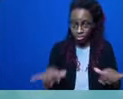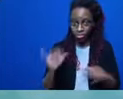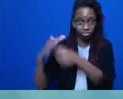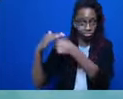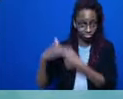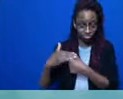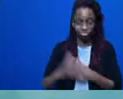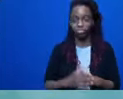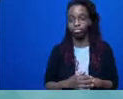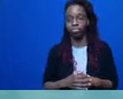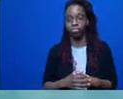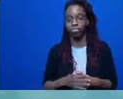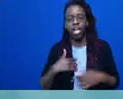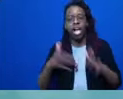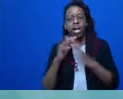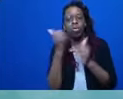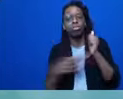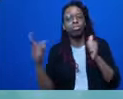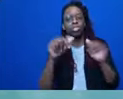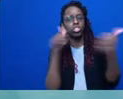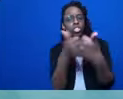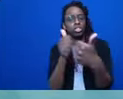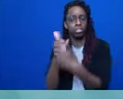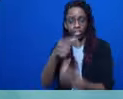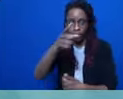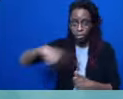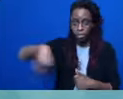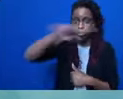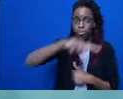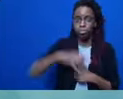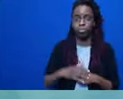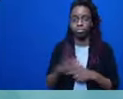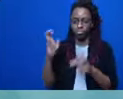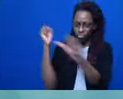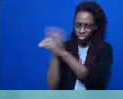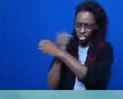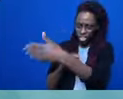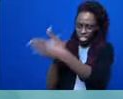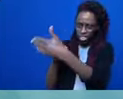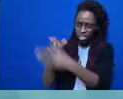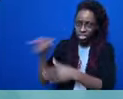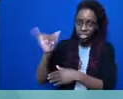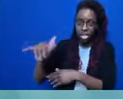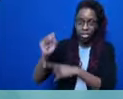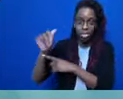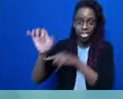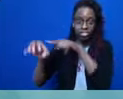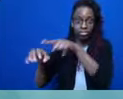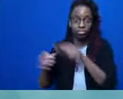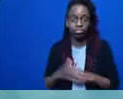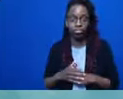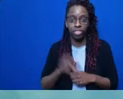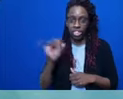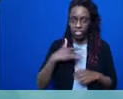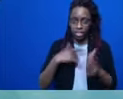and to fight against it in these spaces. If you enact displays of power and oppression, we will talk to you.